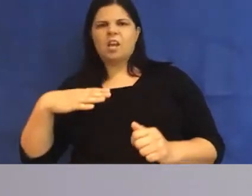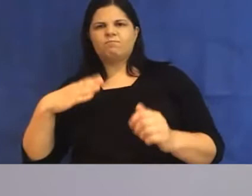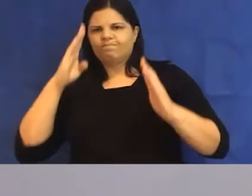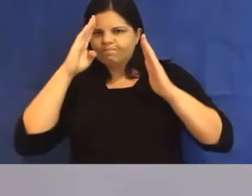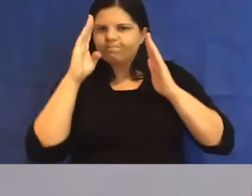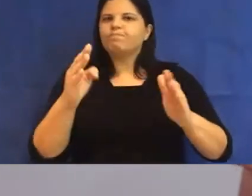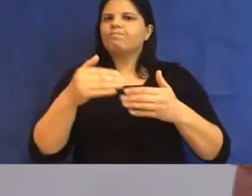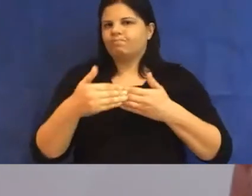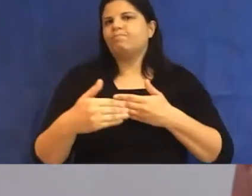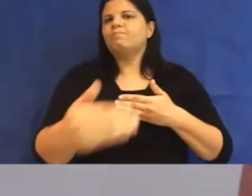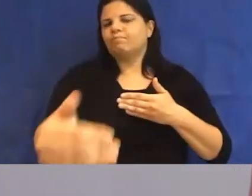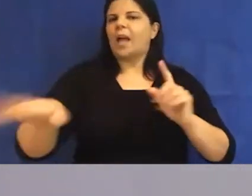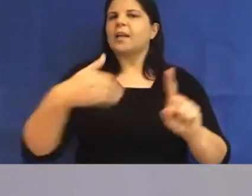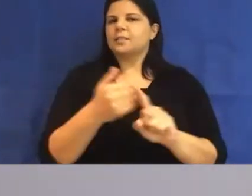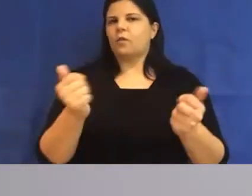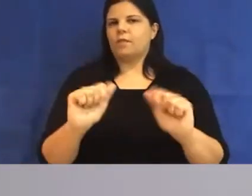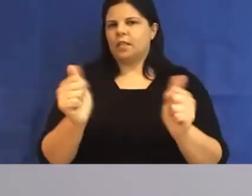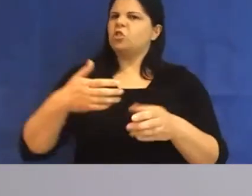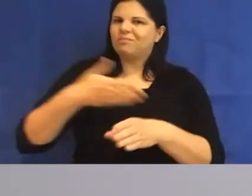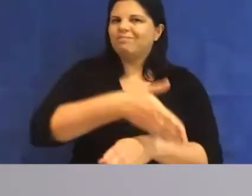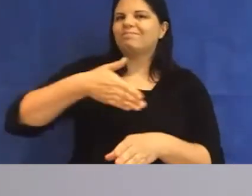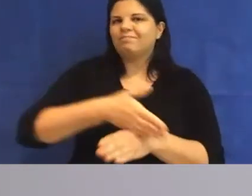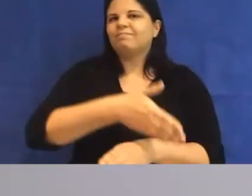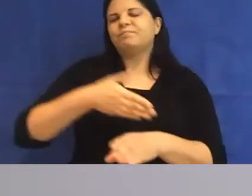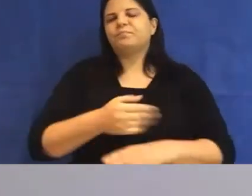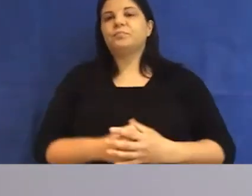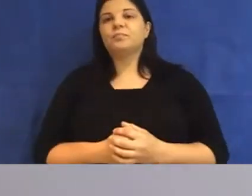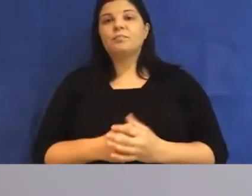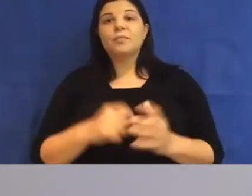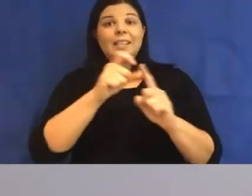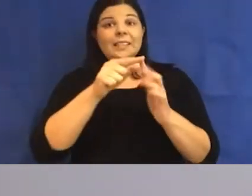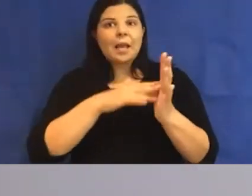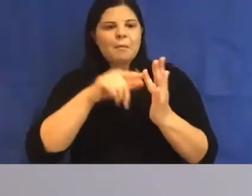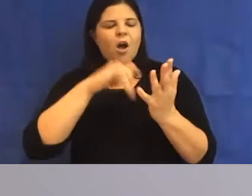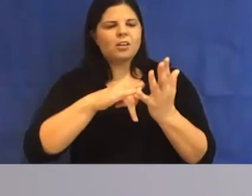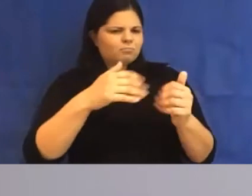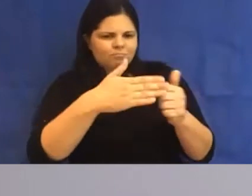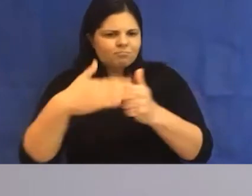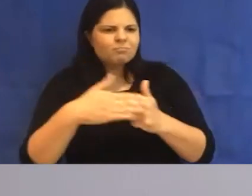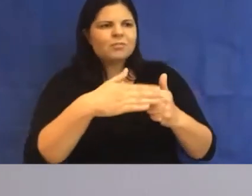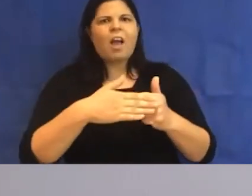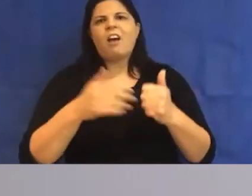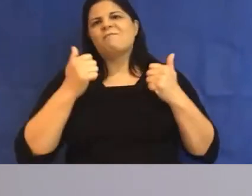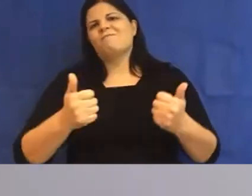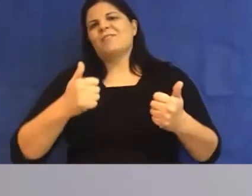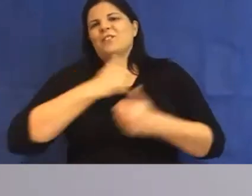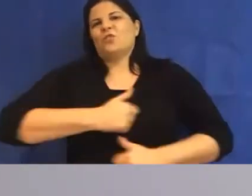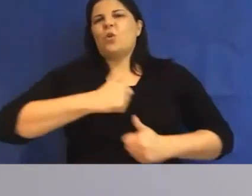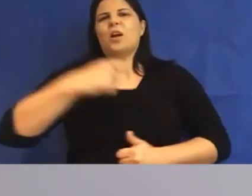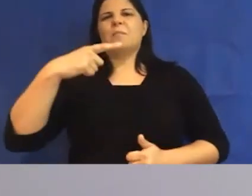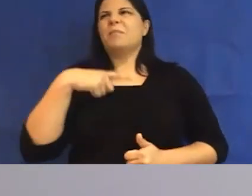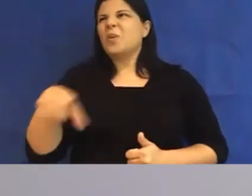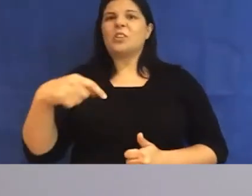At the same time, editing a journal like Demos is also a delightful distraction from all the things we're meant to be focusing on. My thesis,